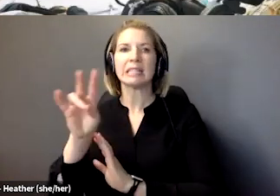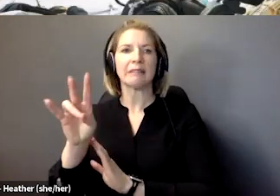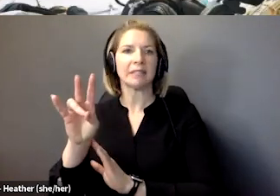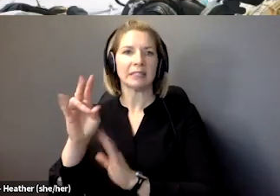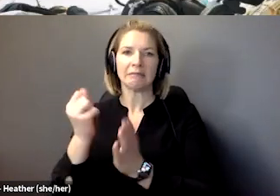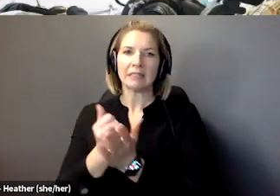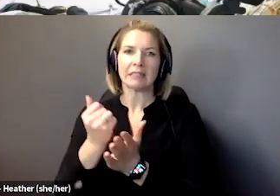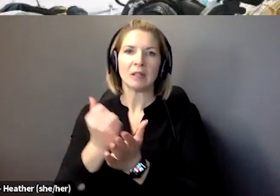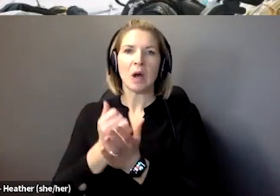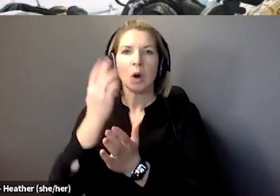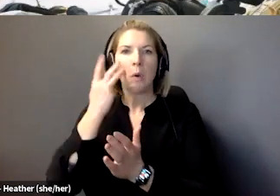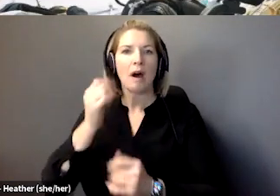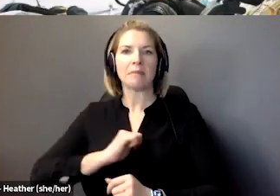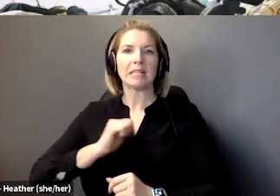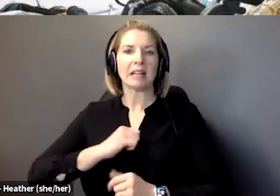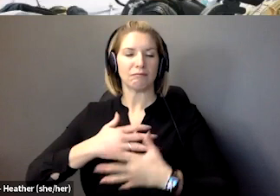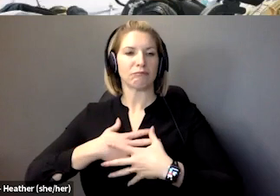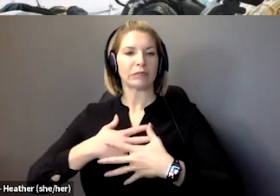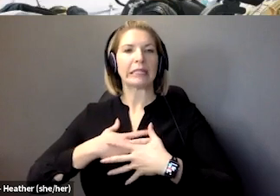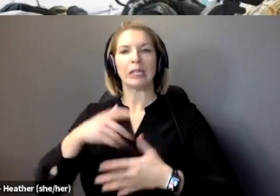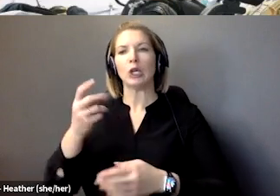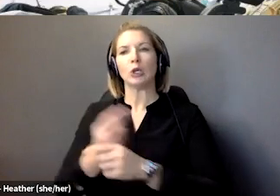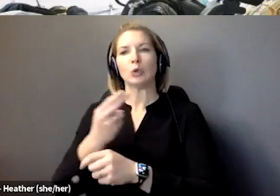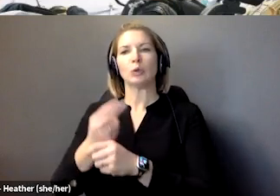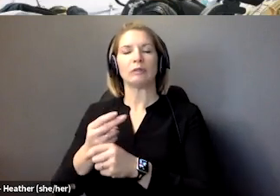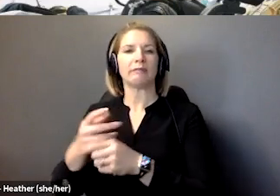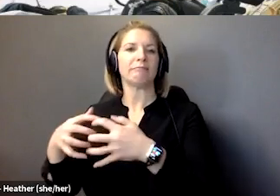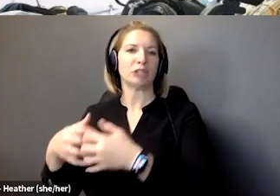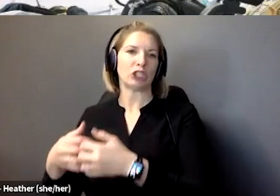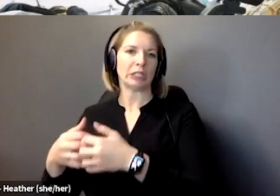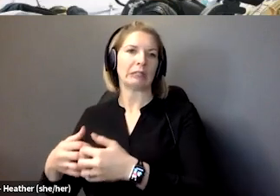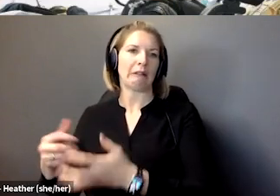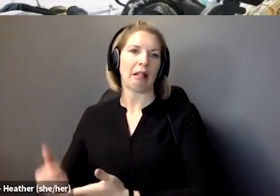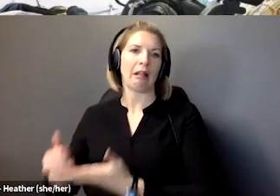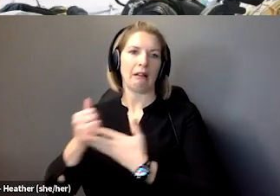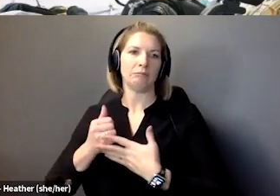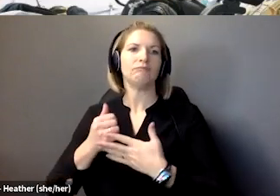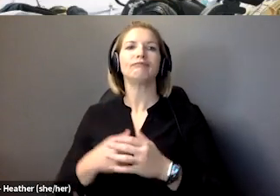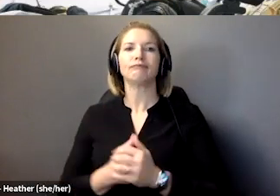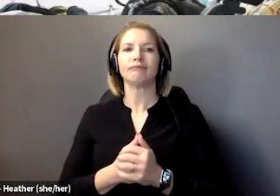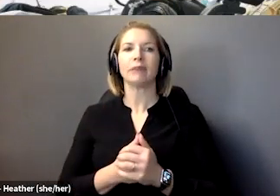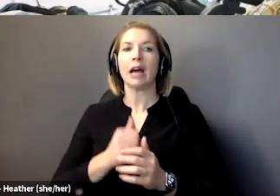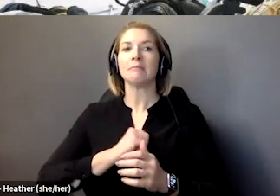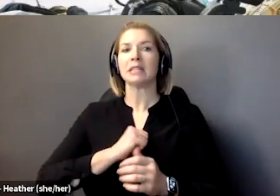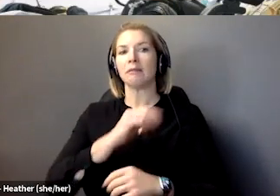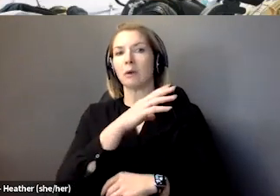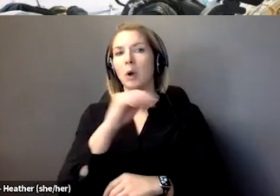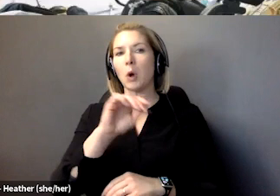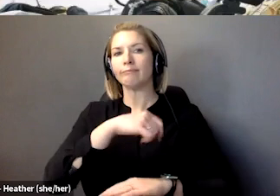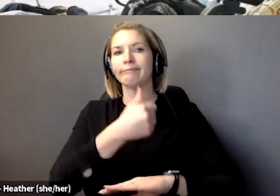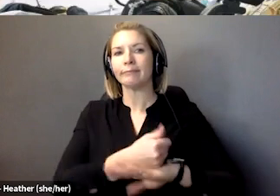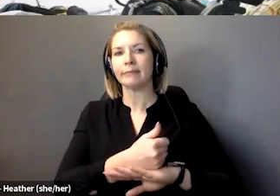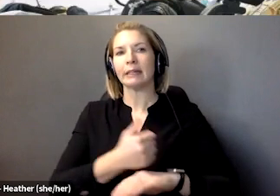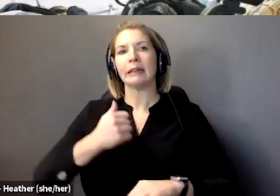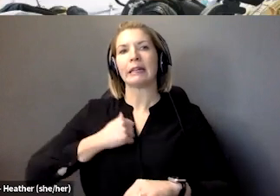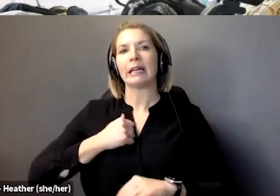to breed. Jonathan. I'm the co-chair of every candidate and co-founder and chair of co-op